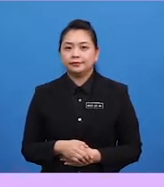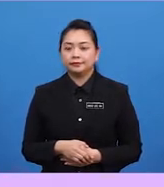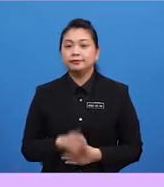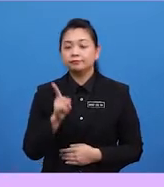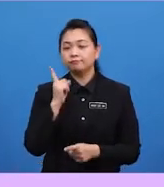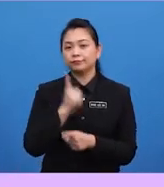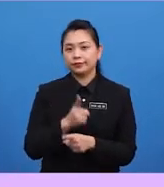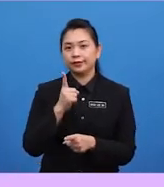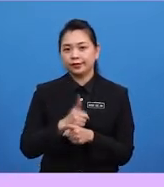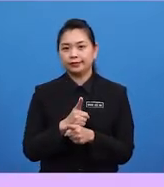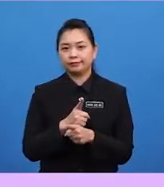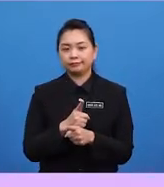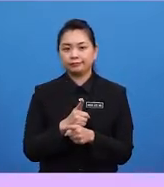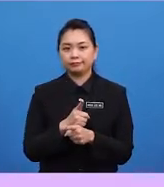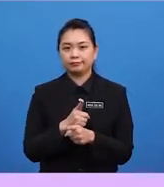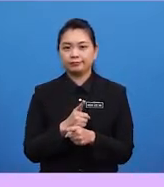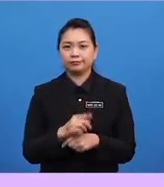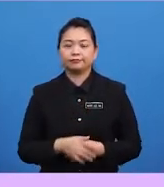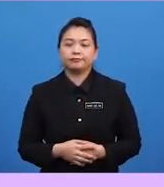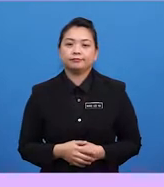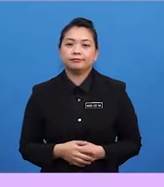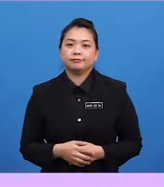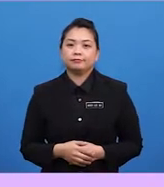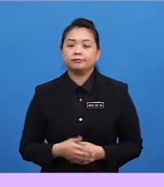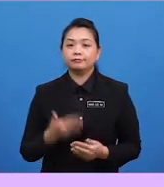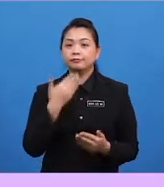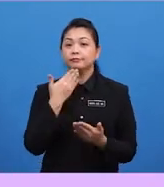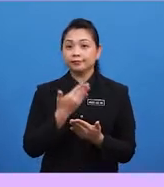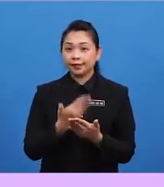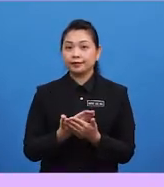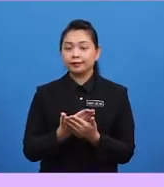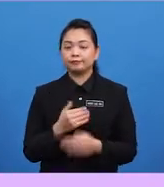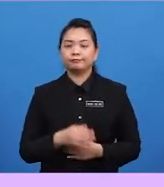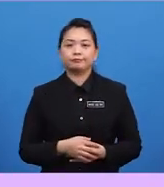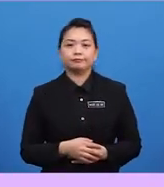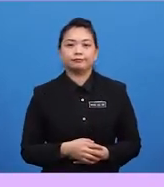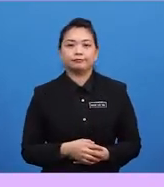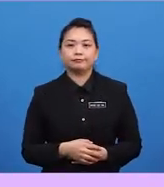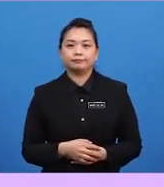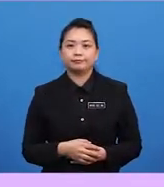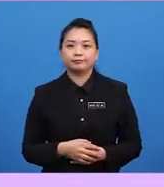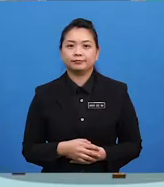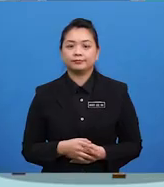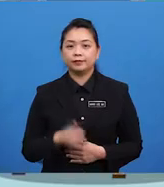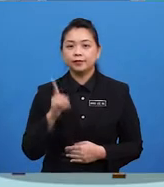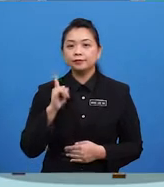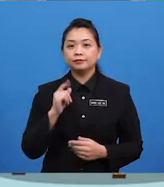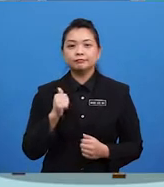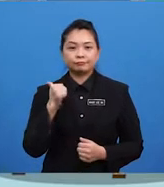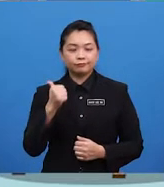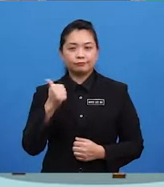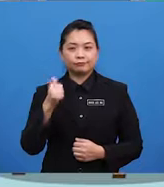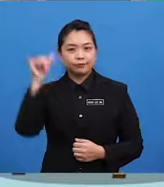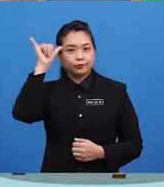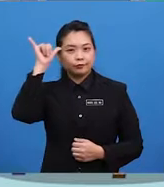You're right. Your answer is correct. The answer is B. Brilliant work, YOLO. You've nailed